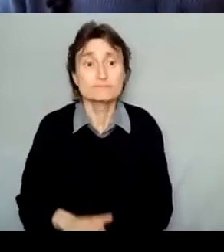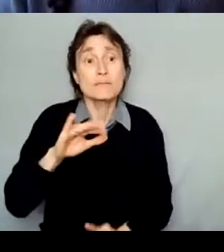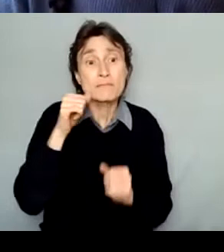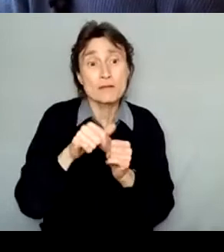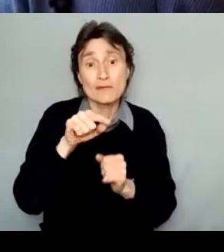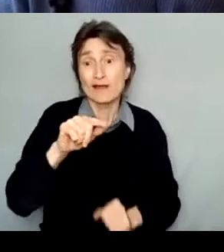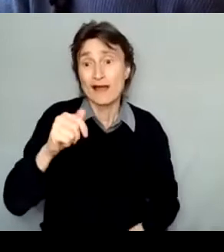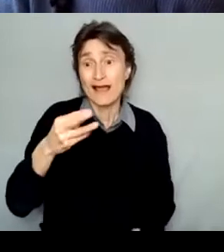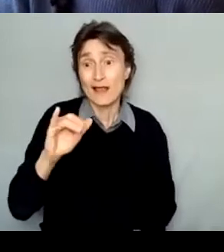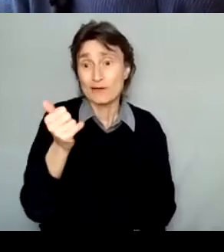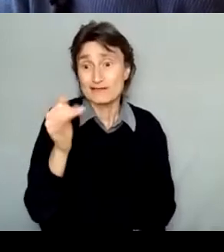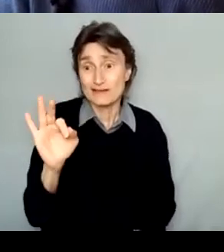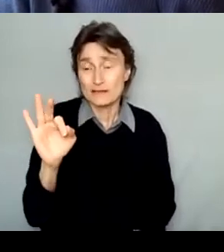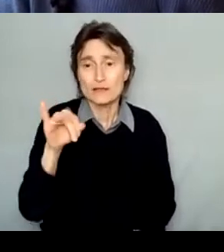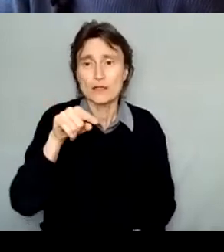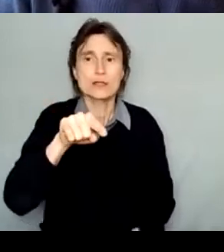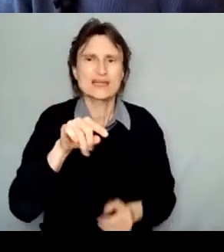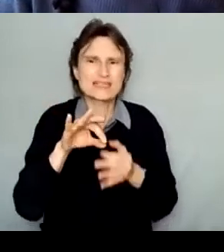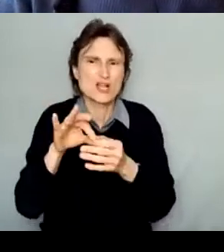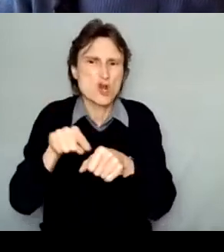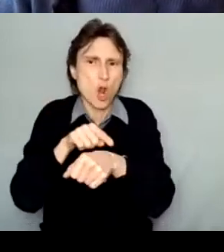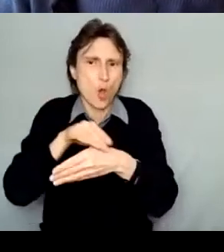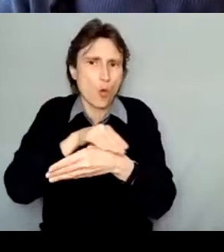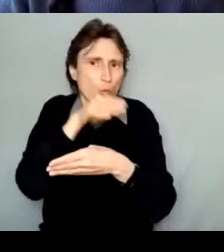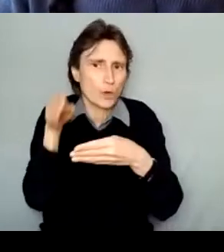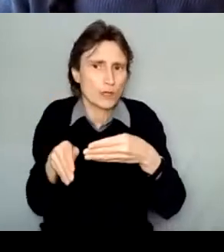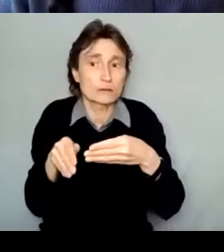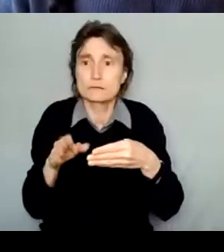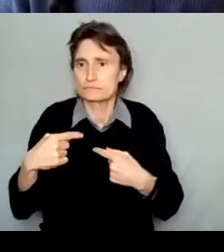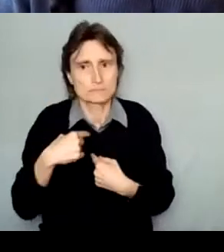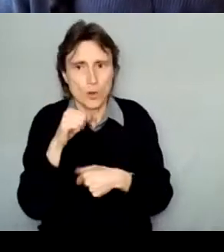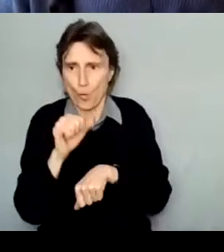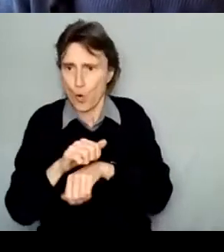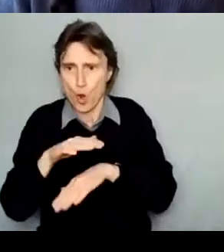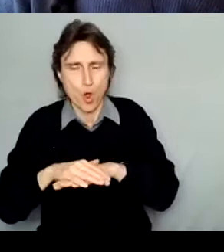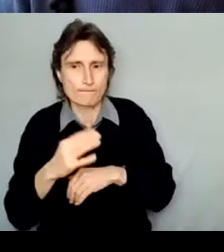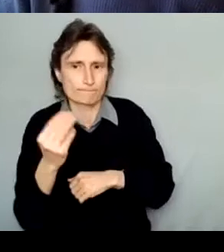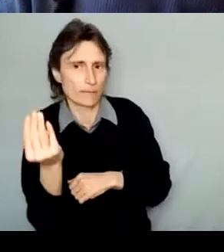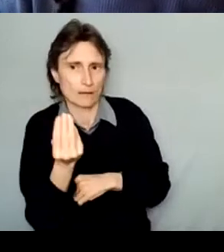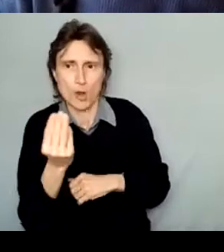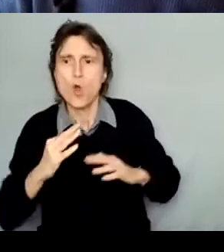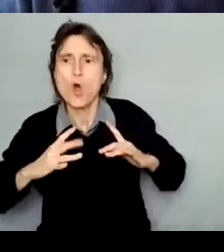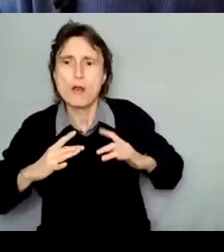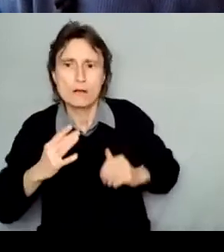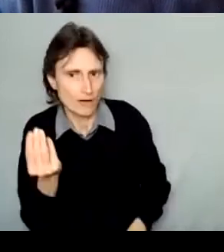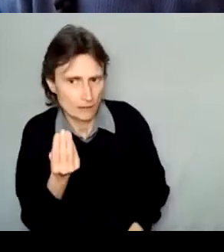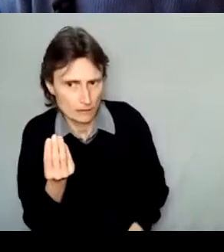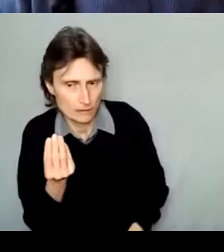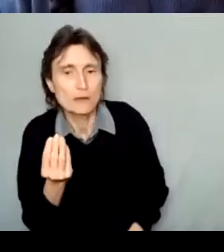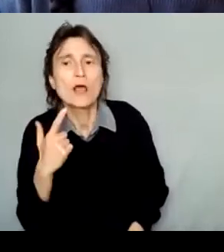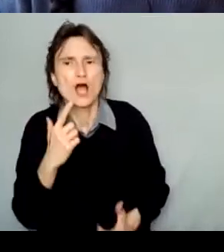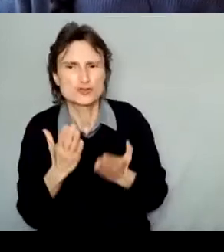and I will not be working on the holiday Monday. So you can, um, reach out and ask questions, uh, the week before.